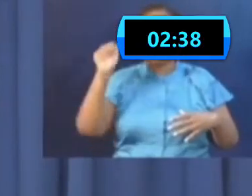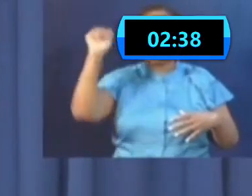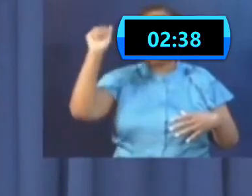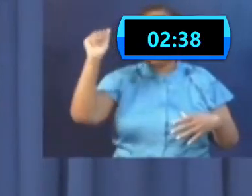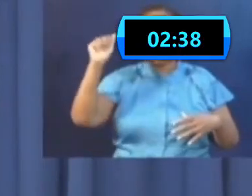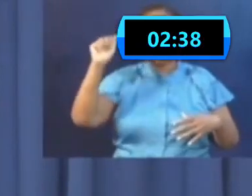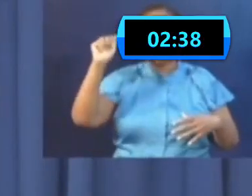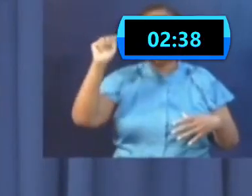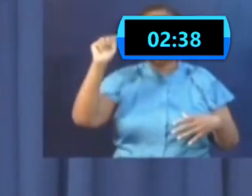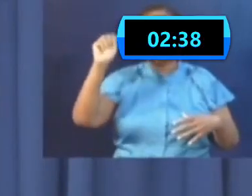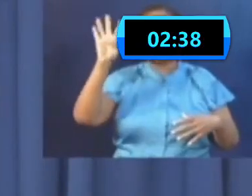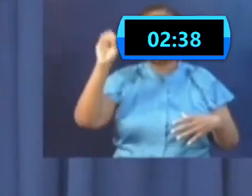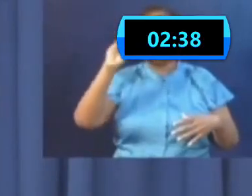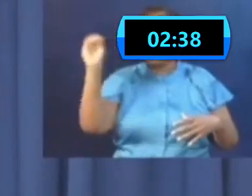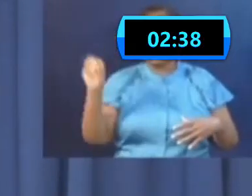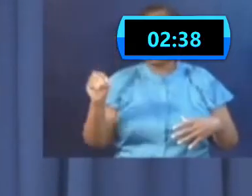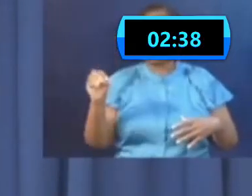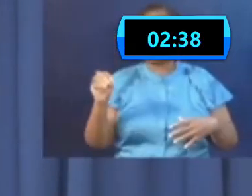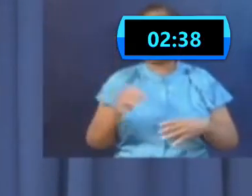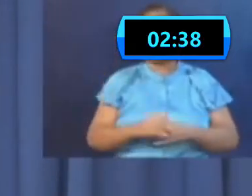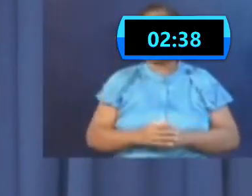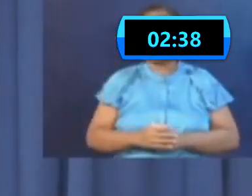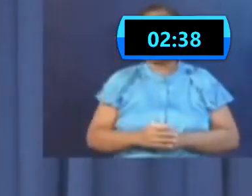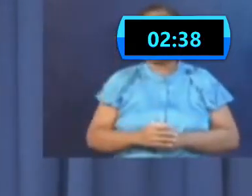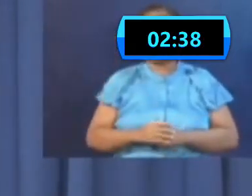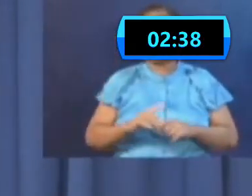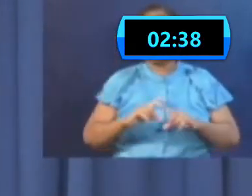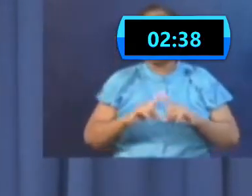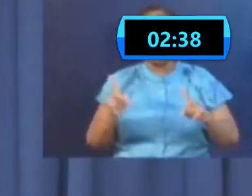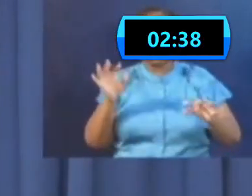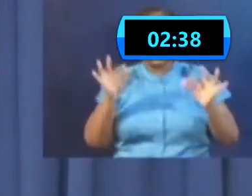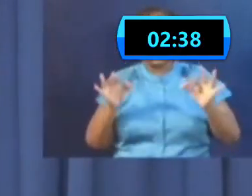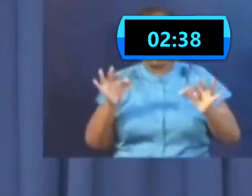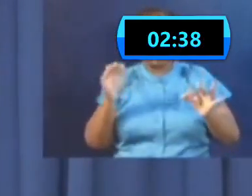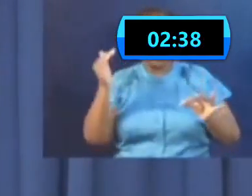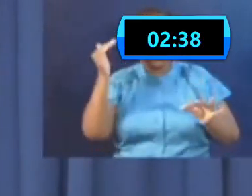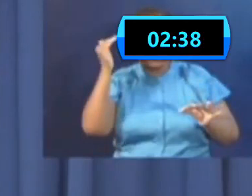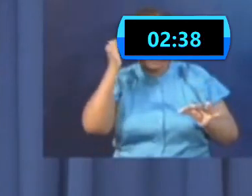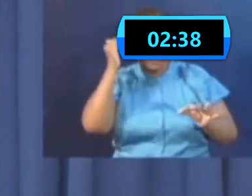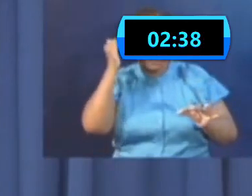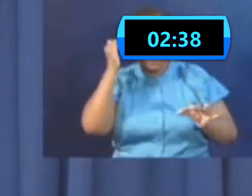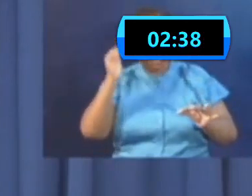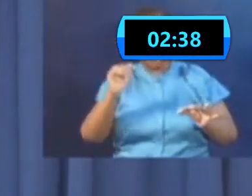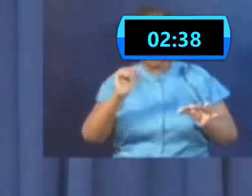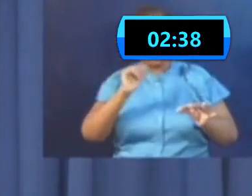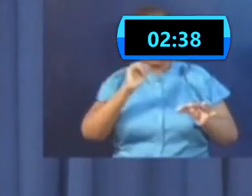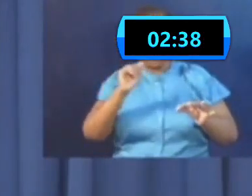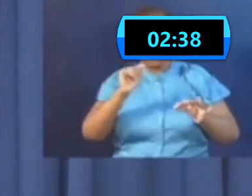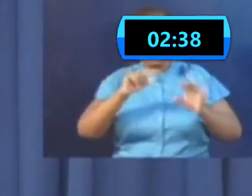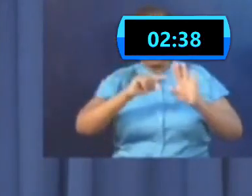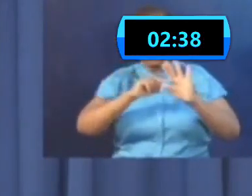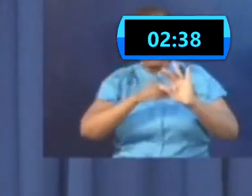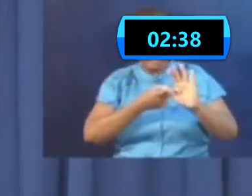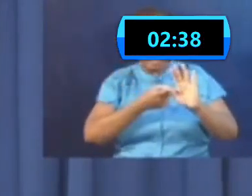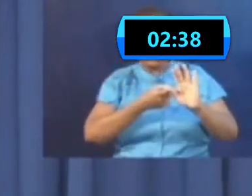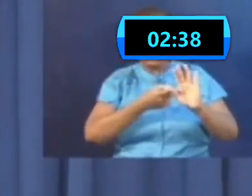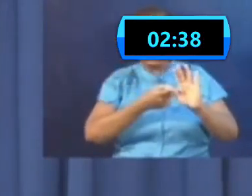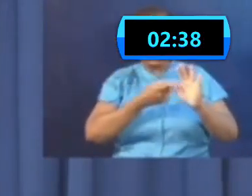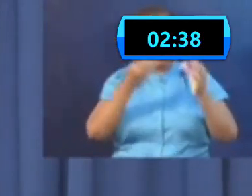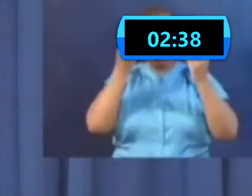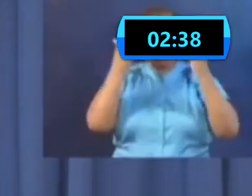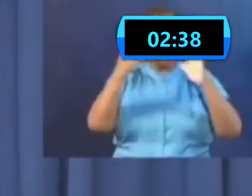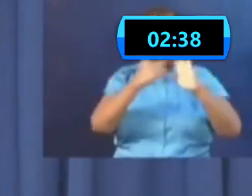75%, we knew that if we did not take measures, we would reach there and precipitate a crisis